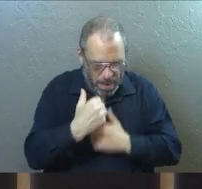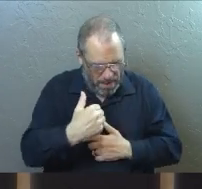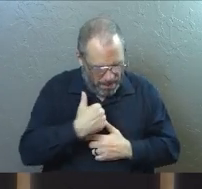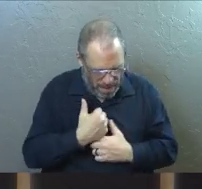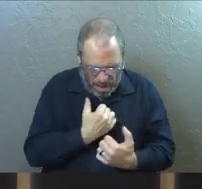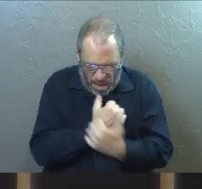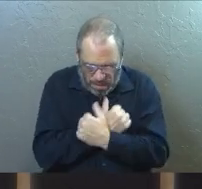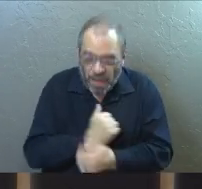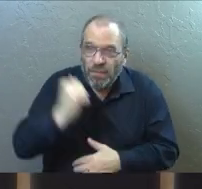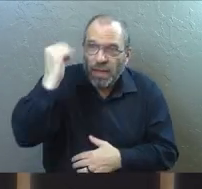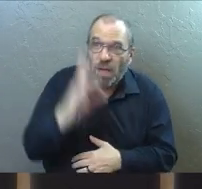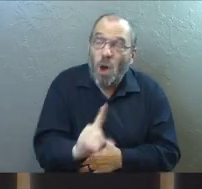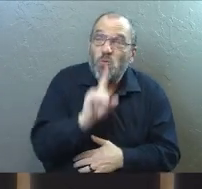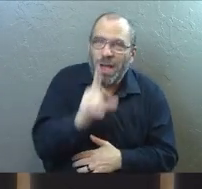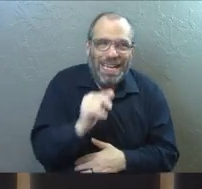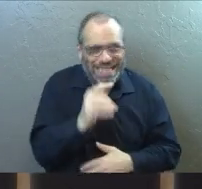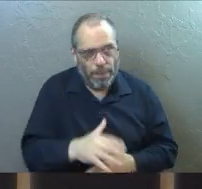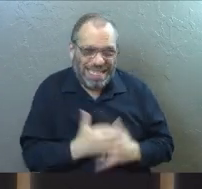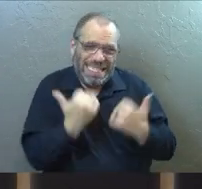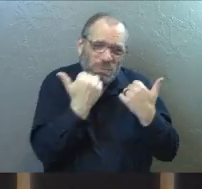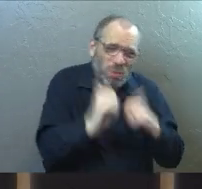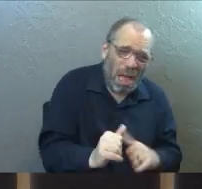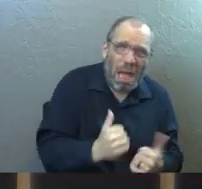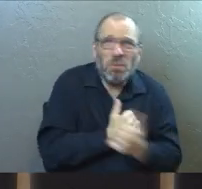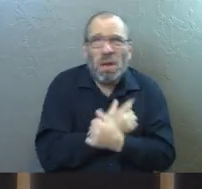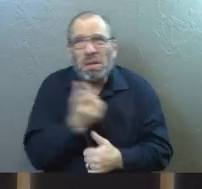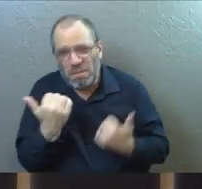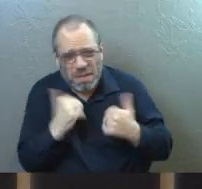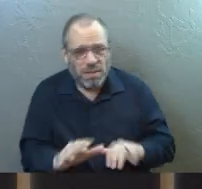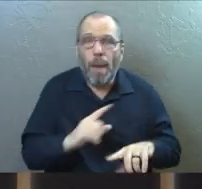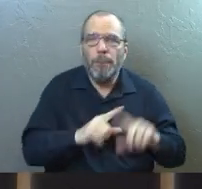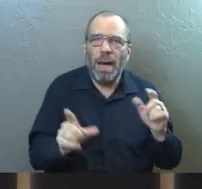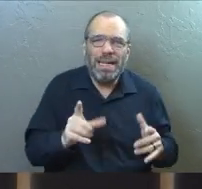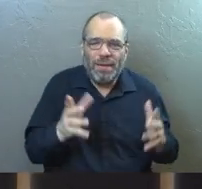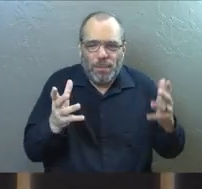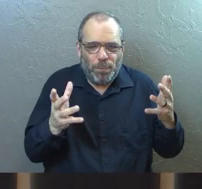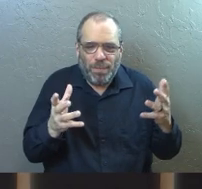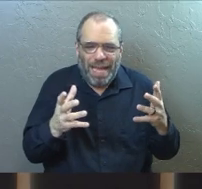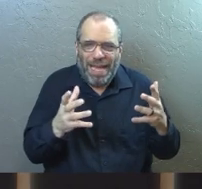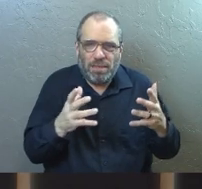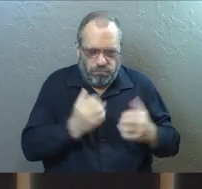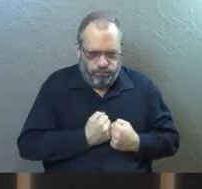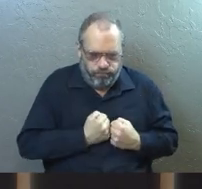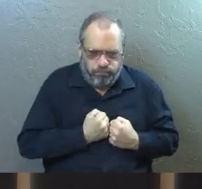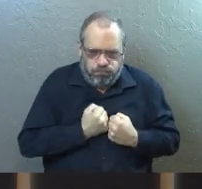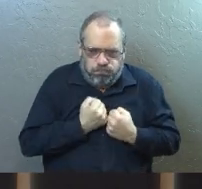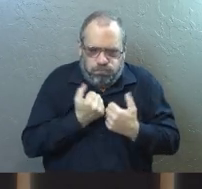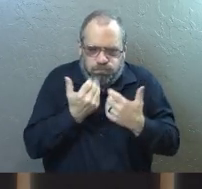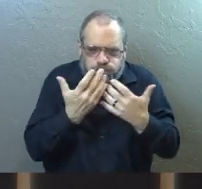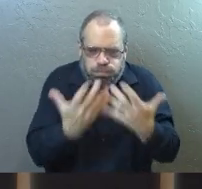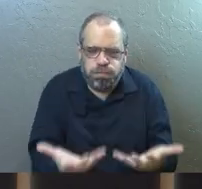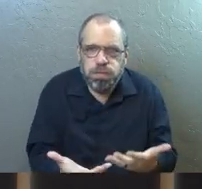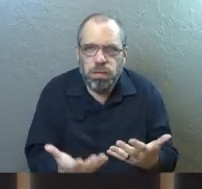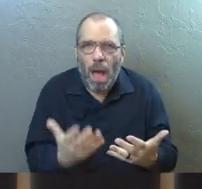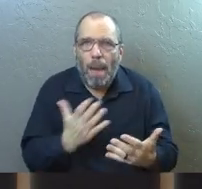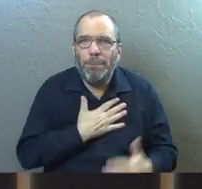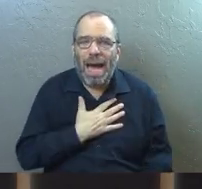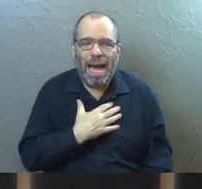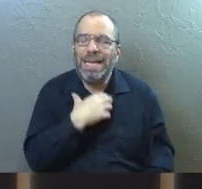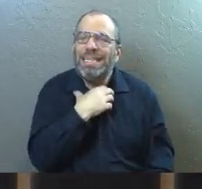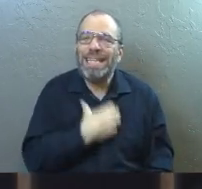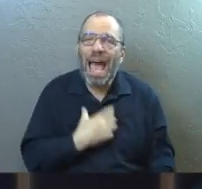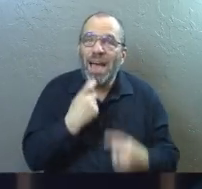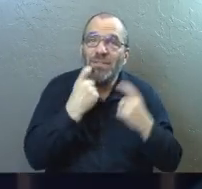myself loving God for real, not because I'm trying to, but because it just pours out of me. My appetite